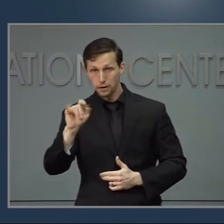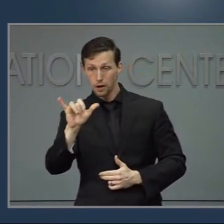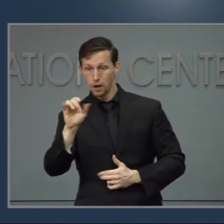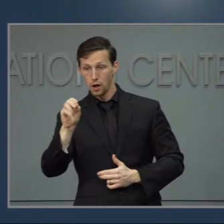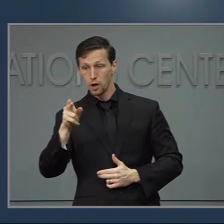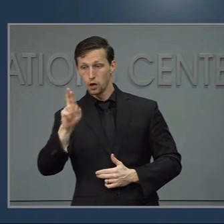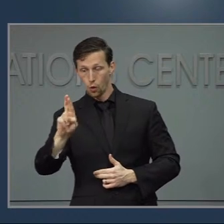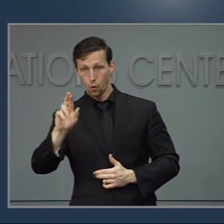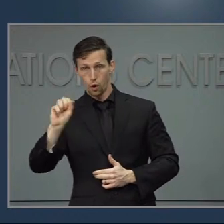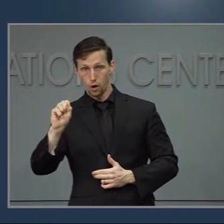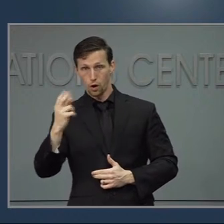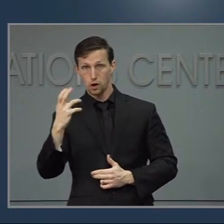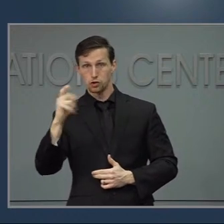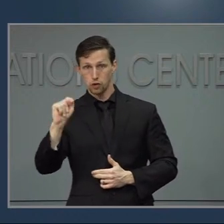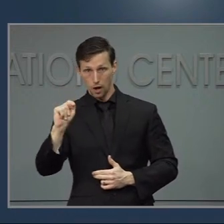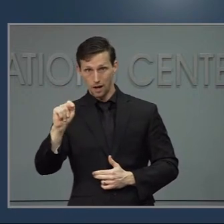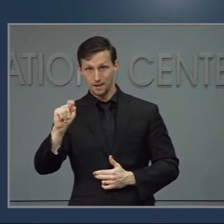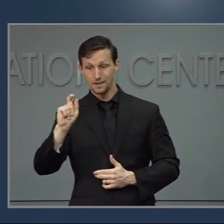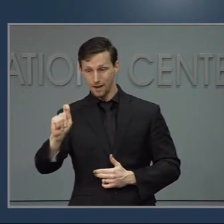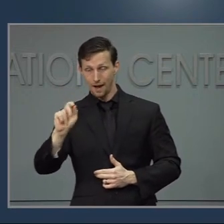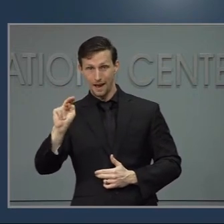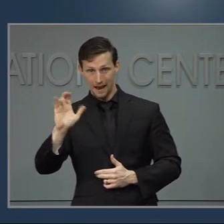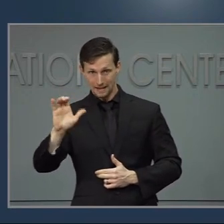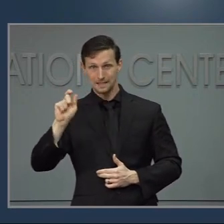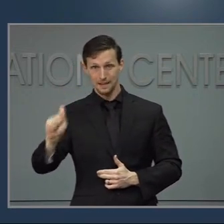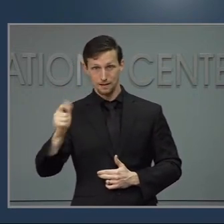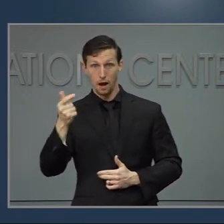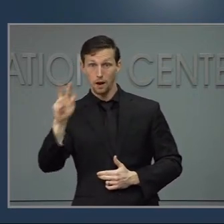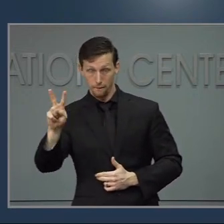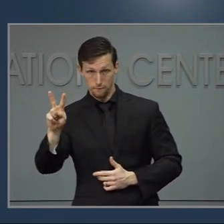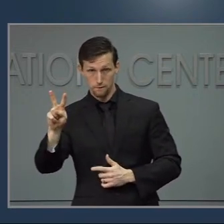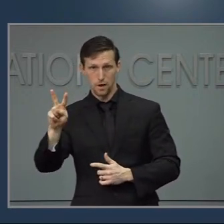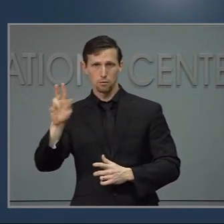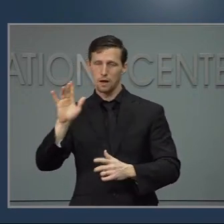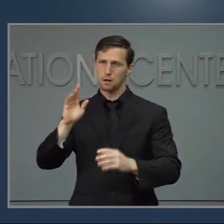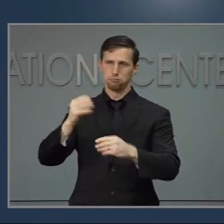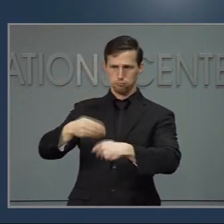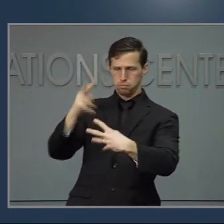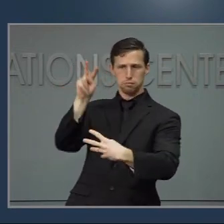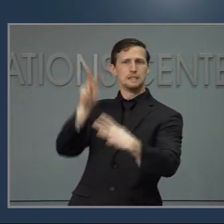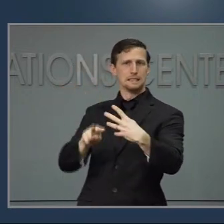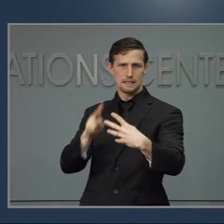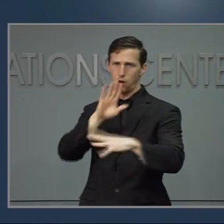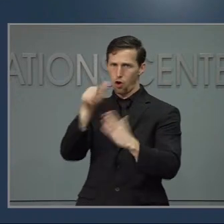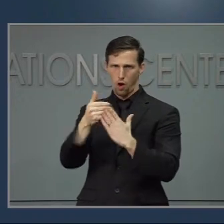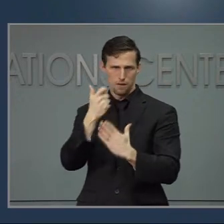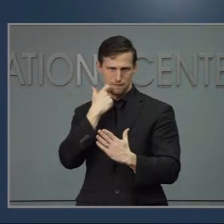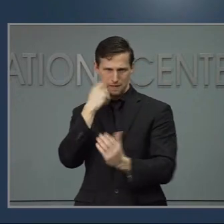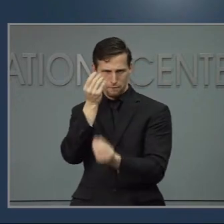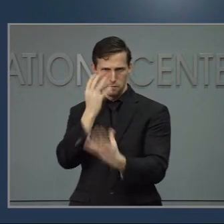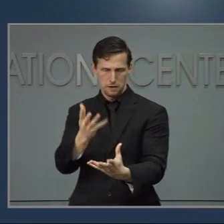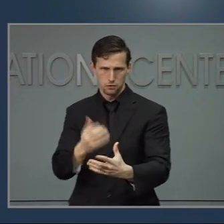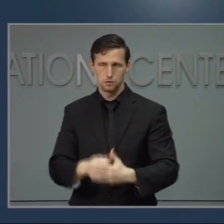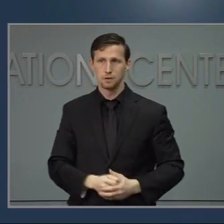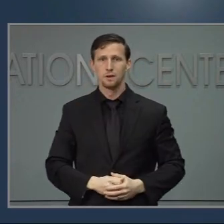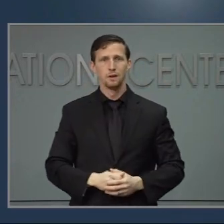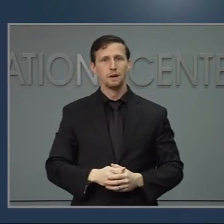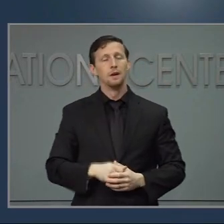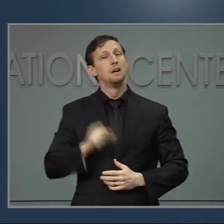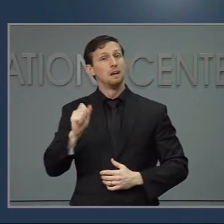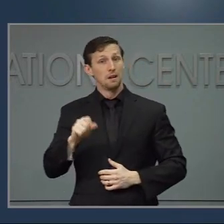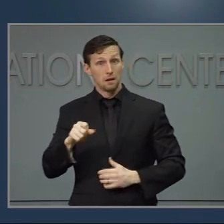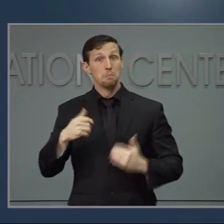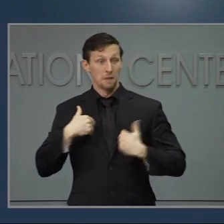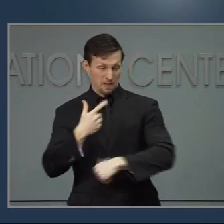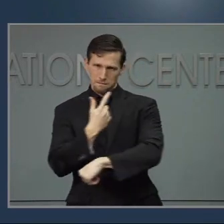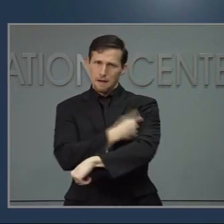YourSpotYourShot.nc.gov. As we head into 2021, the vaccine is a powerful tool, but we also head